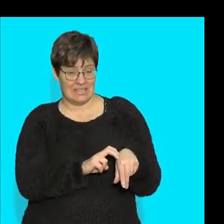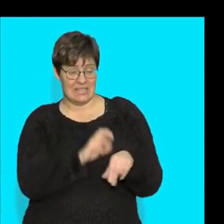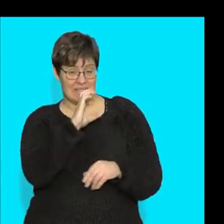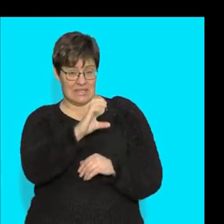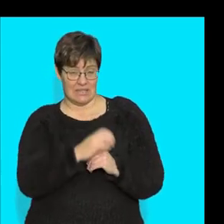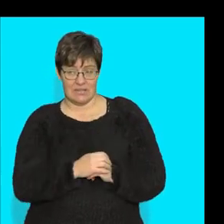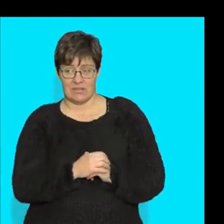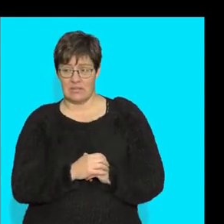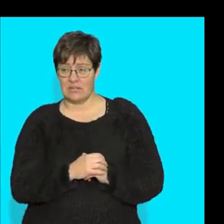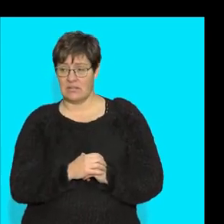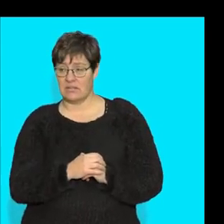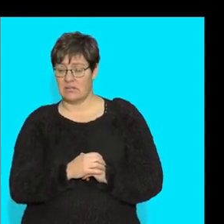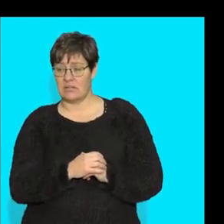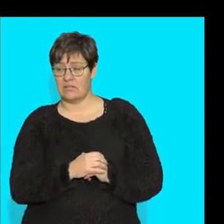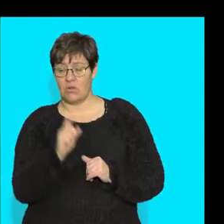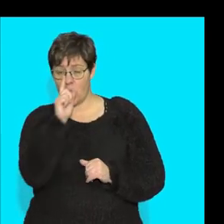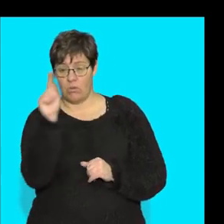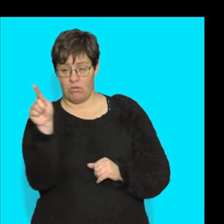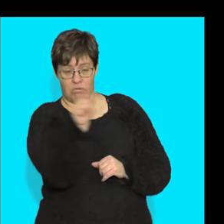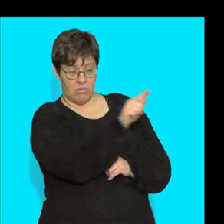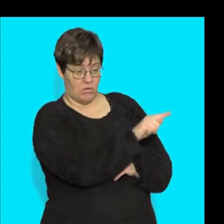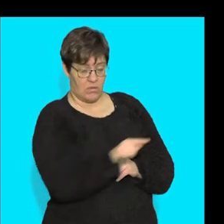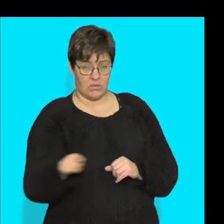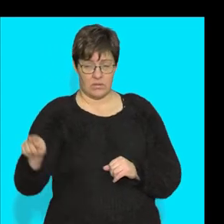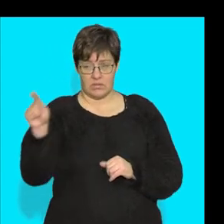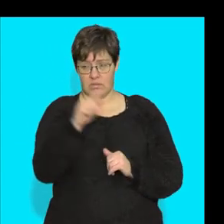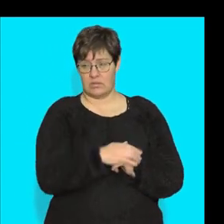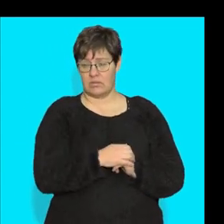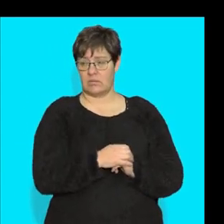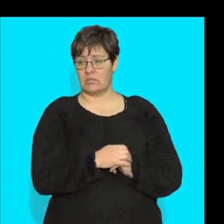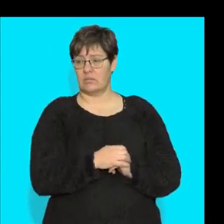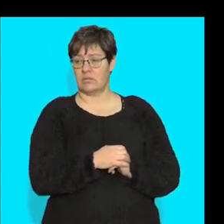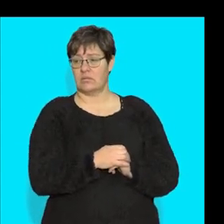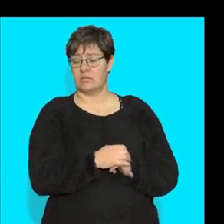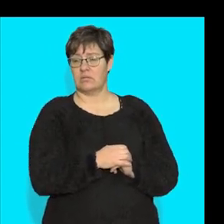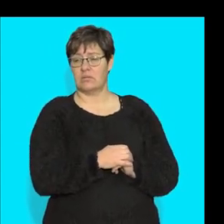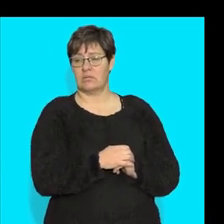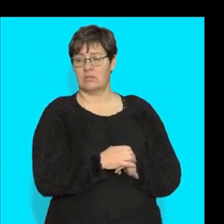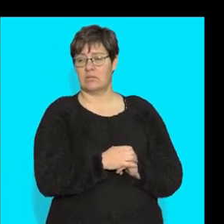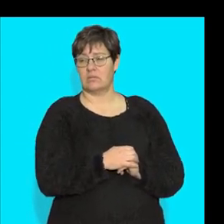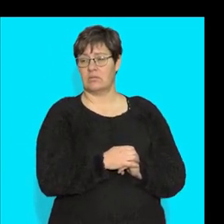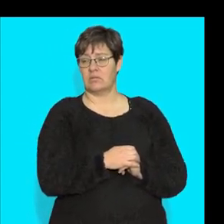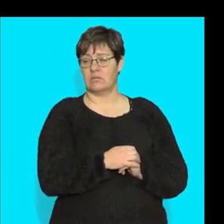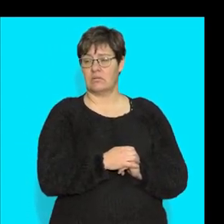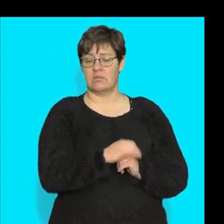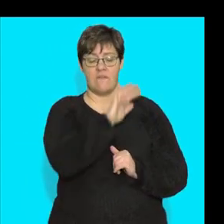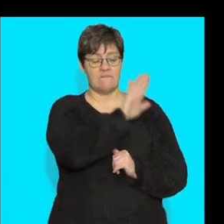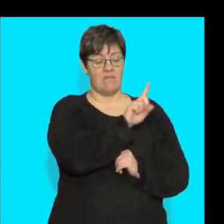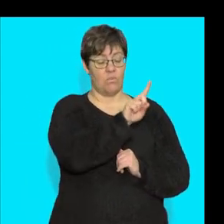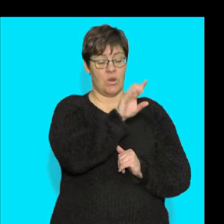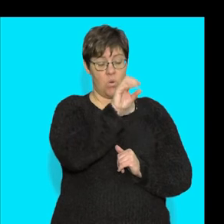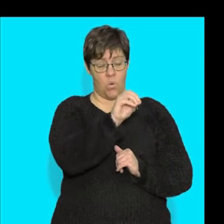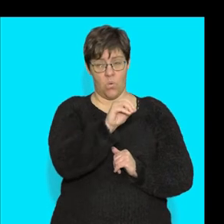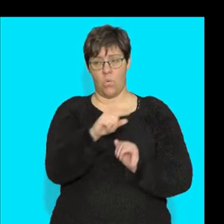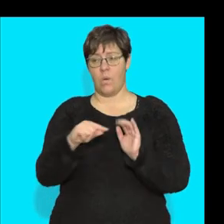C? So I'm going to look over here. So guys, look here, this is really, how many do I need? 510.